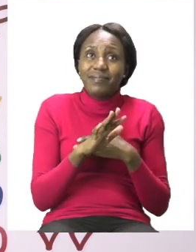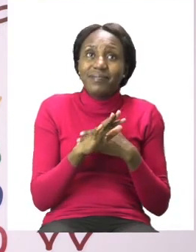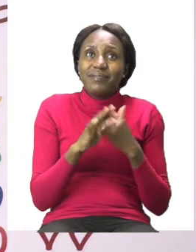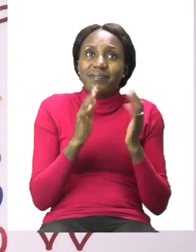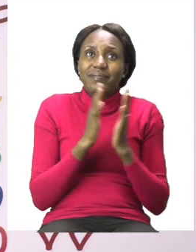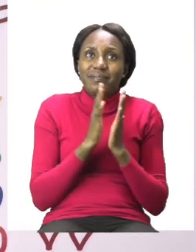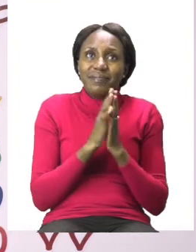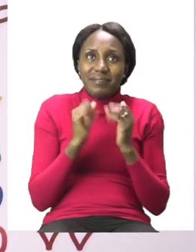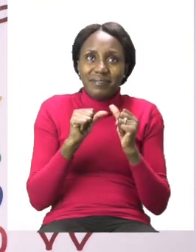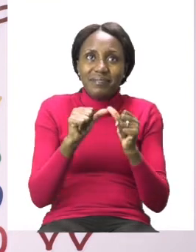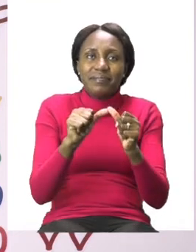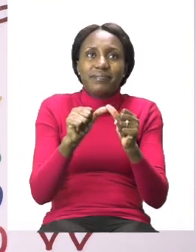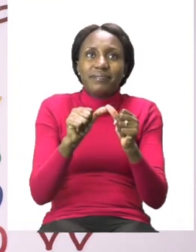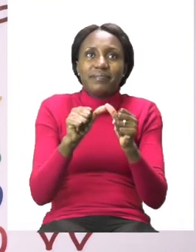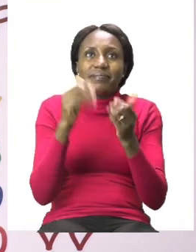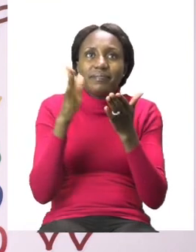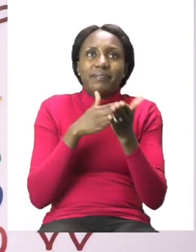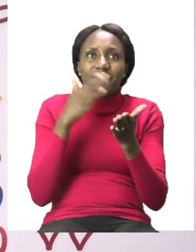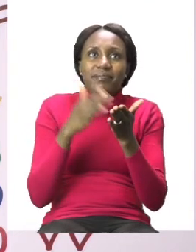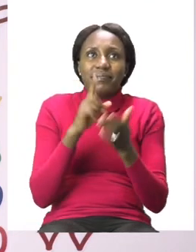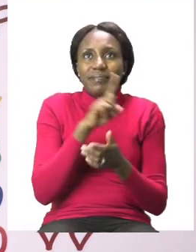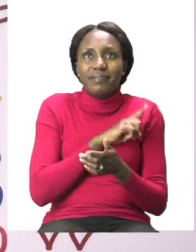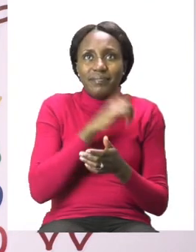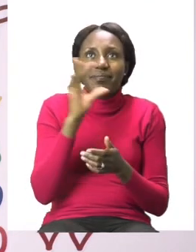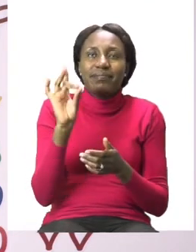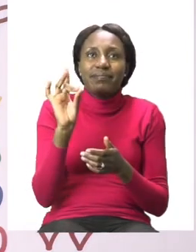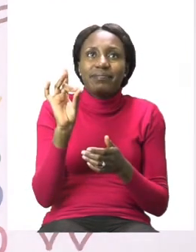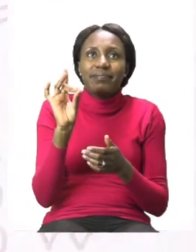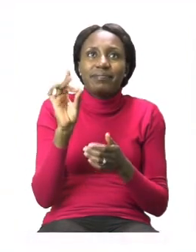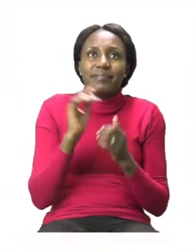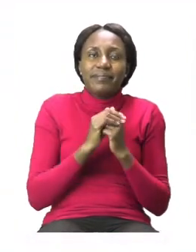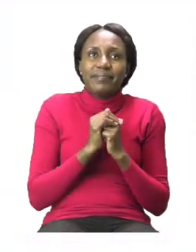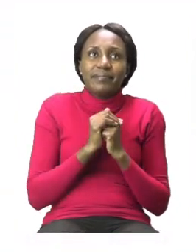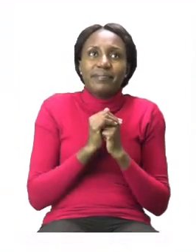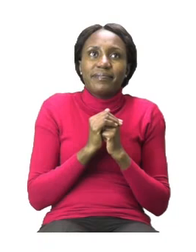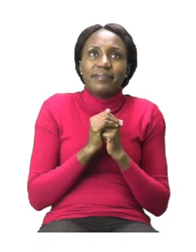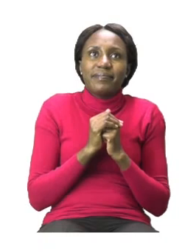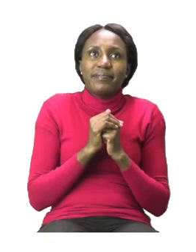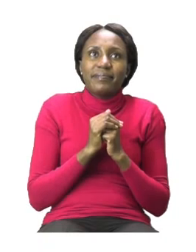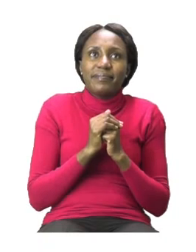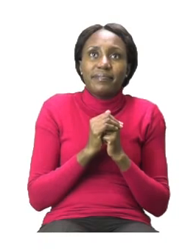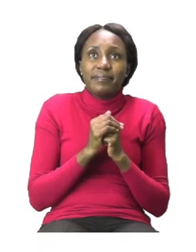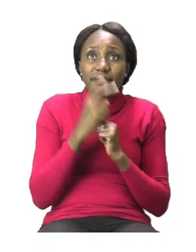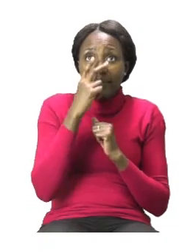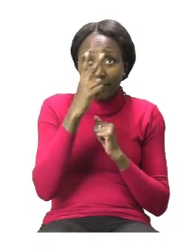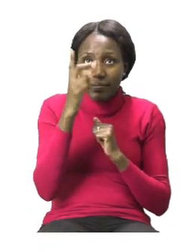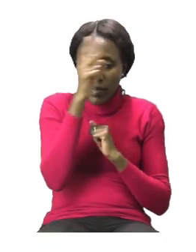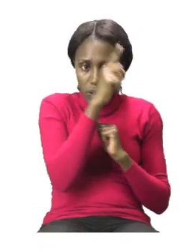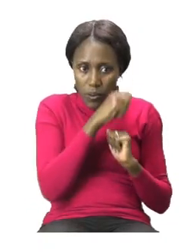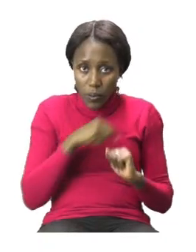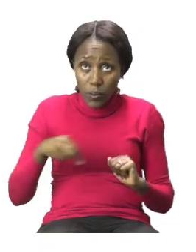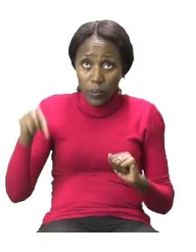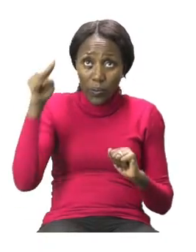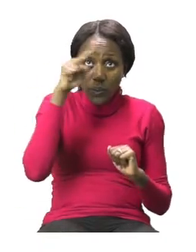move on to the next one page 18. On page 18 you are going to continue with